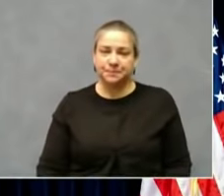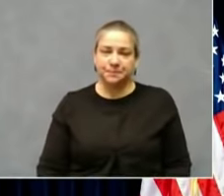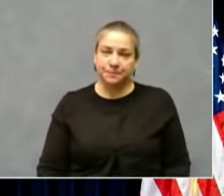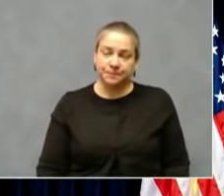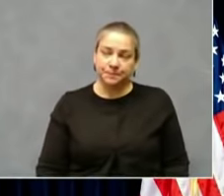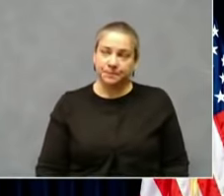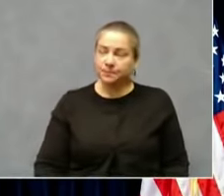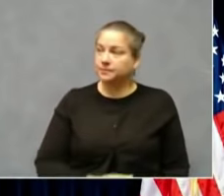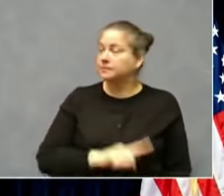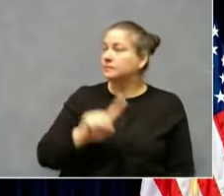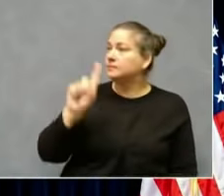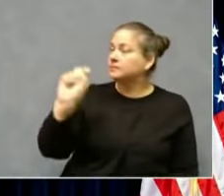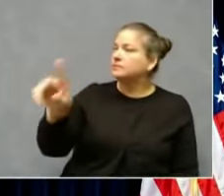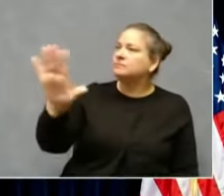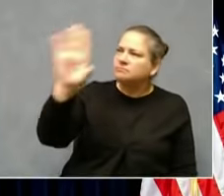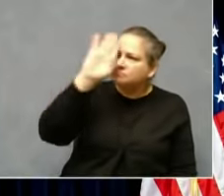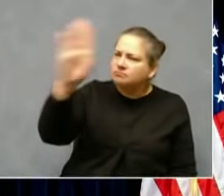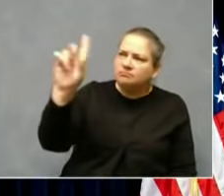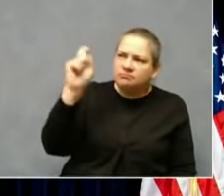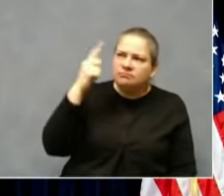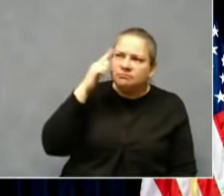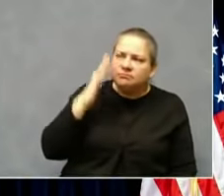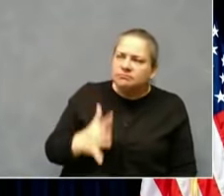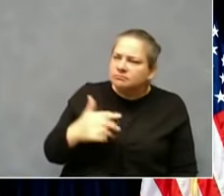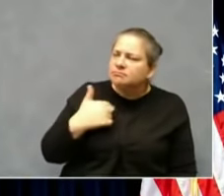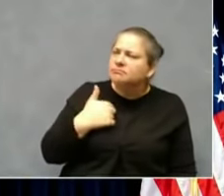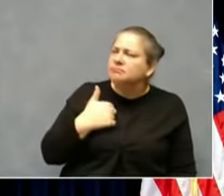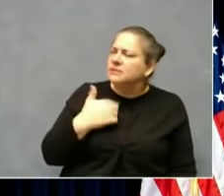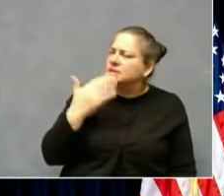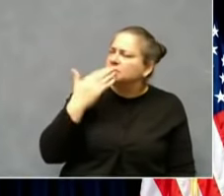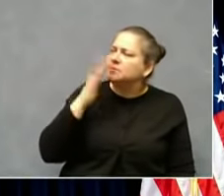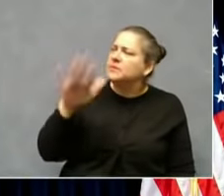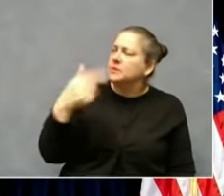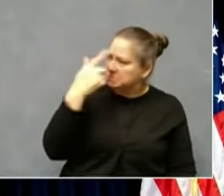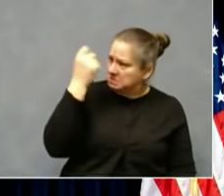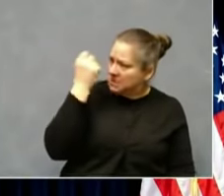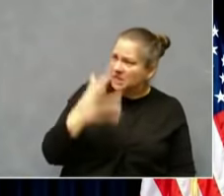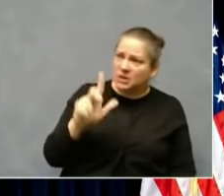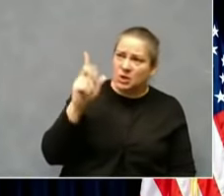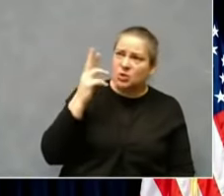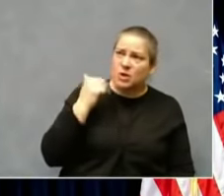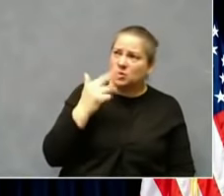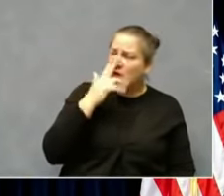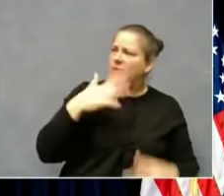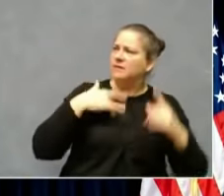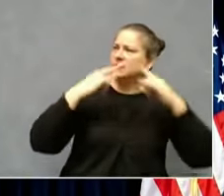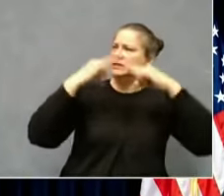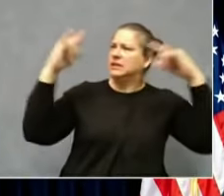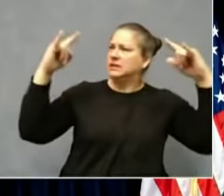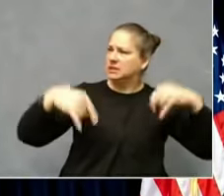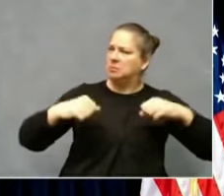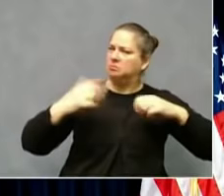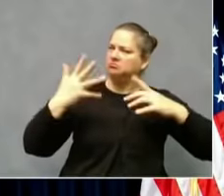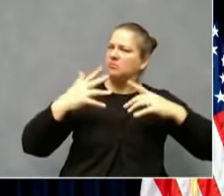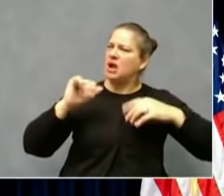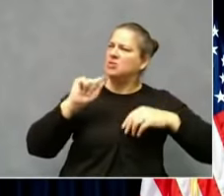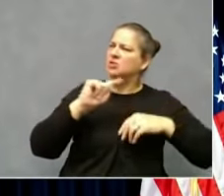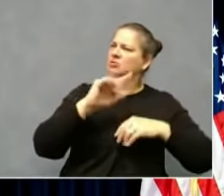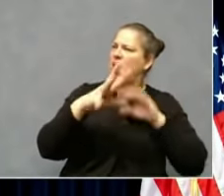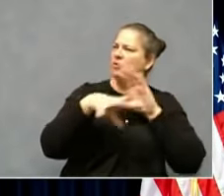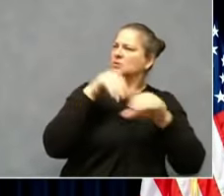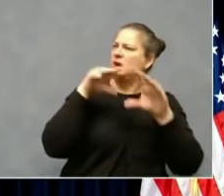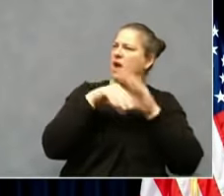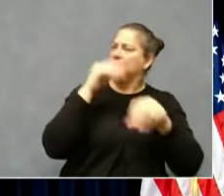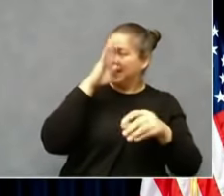Hi Governor, thank you. We've seen a lot of restaurants utilizing tents outside to kind of offset the loss of the indoor dining.